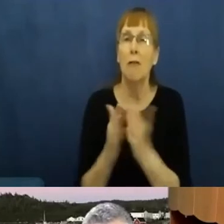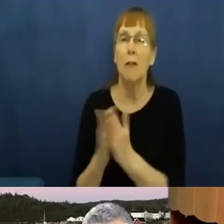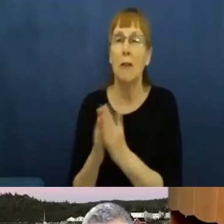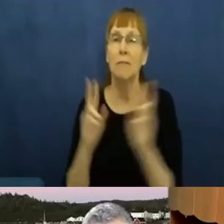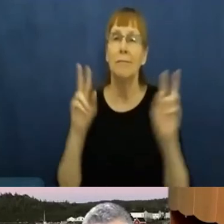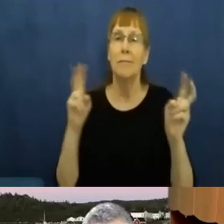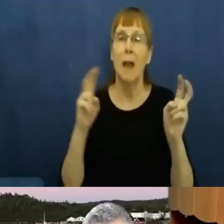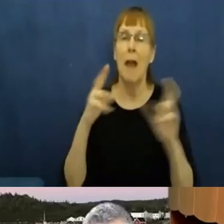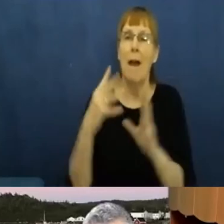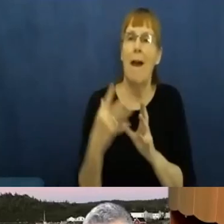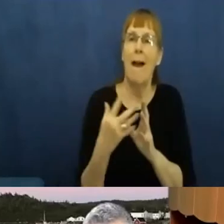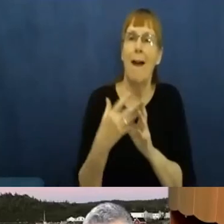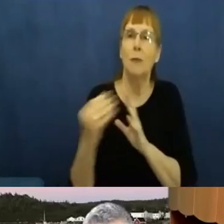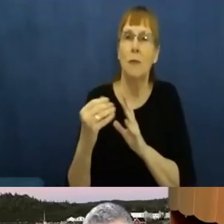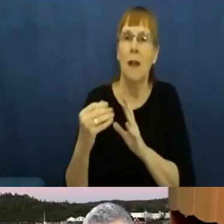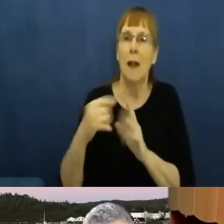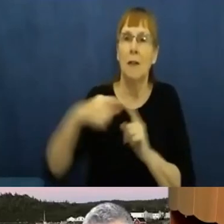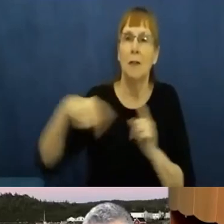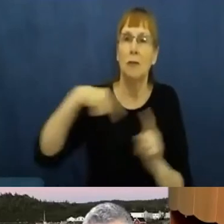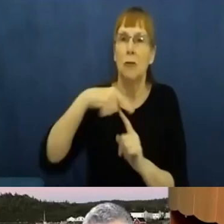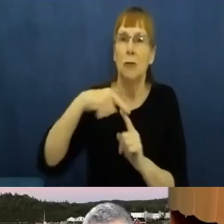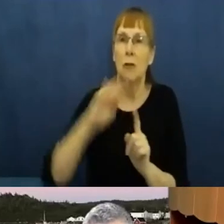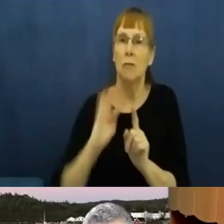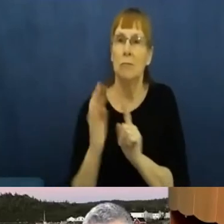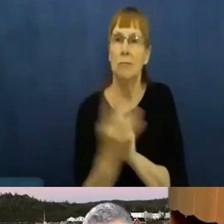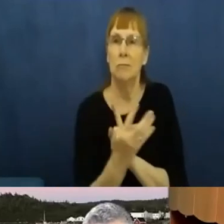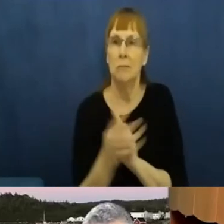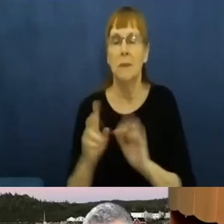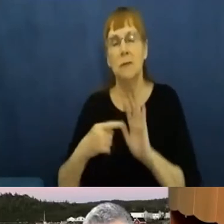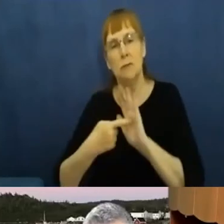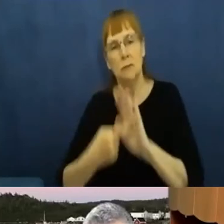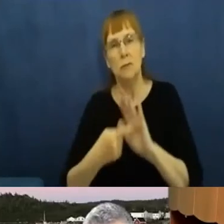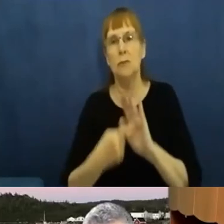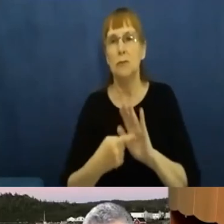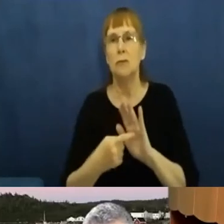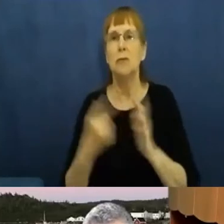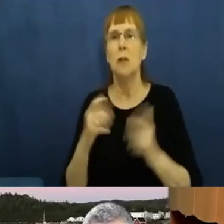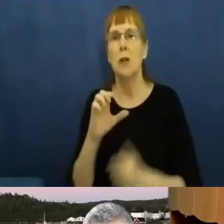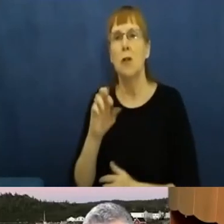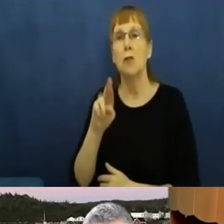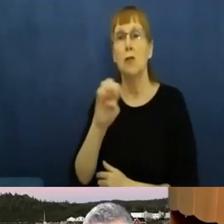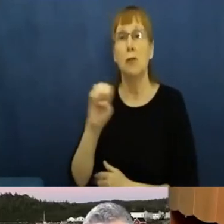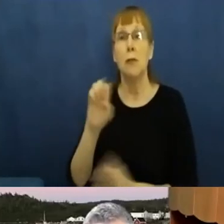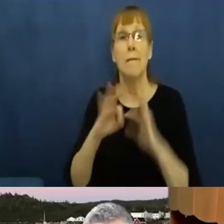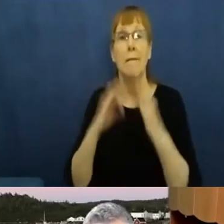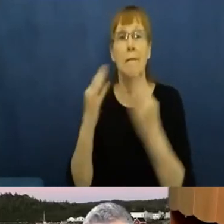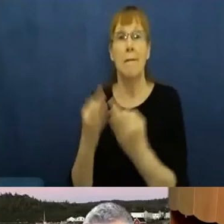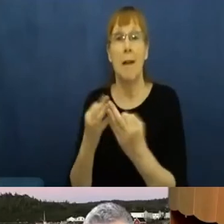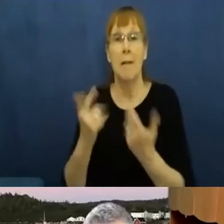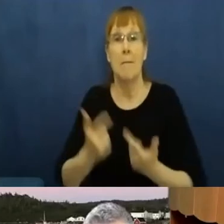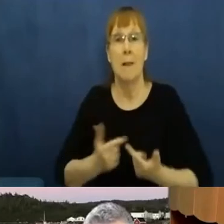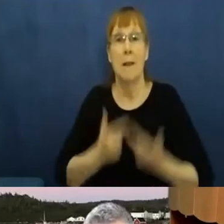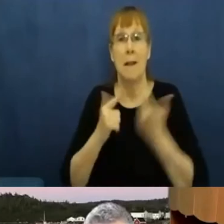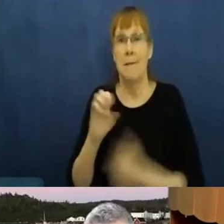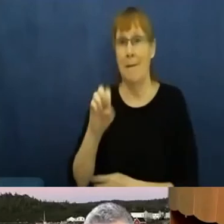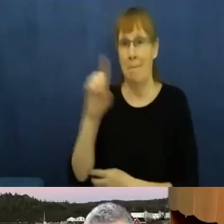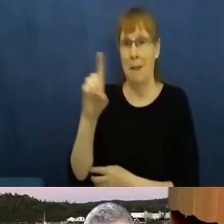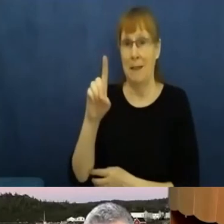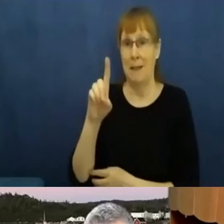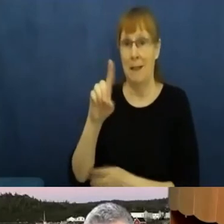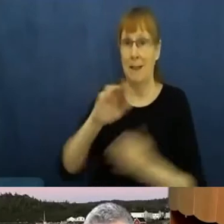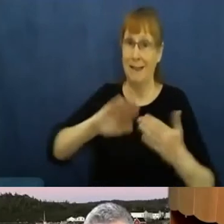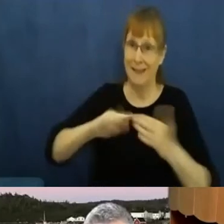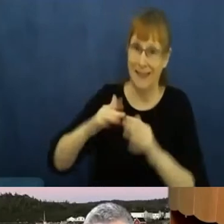trauma, healing, and reconciliation through the lens of an impoverished Cree family from Edmonton's inner city. Dr.